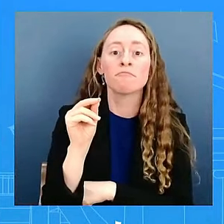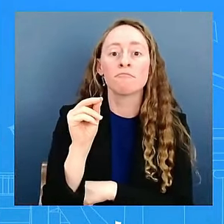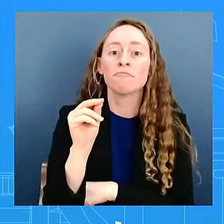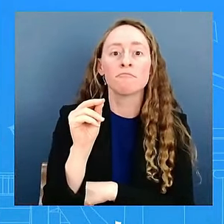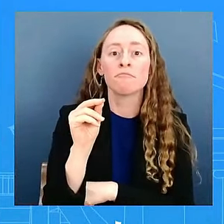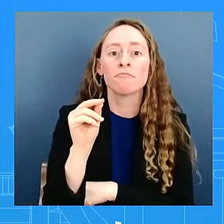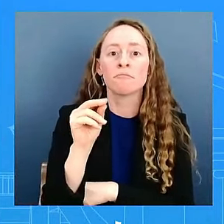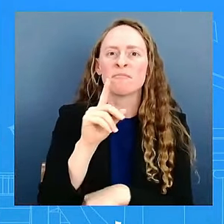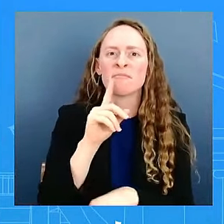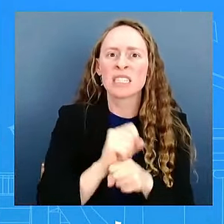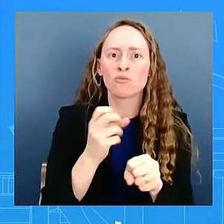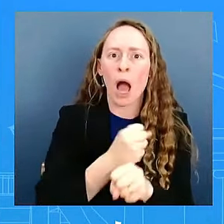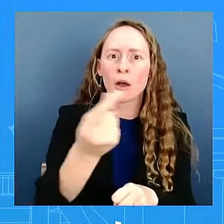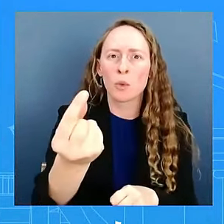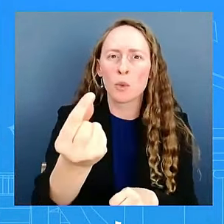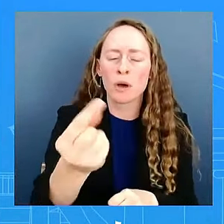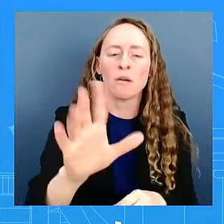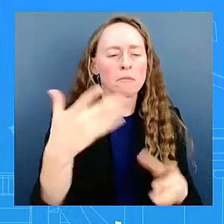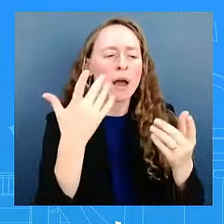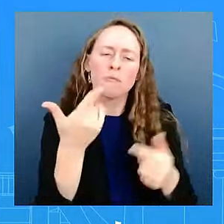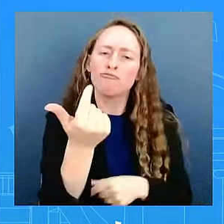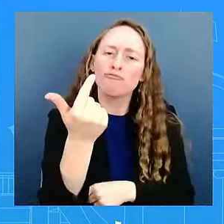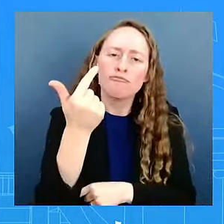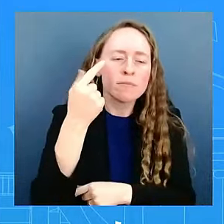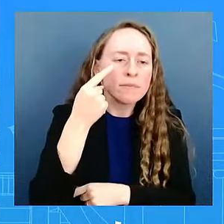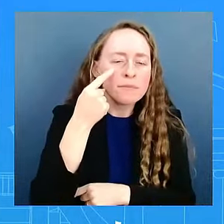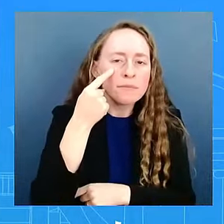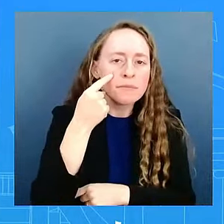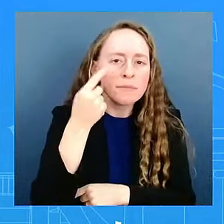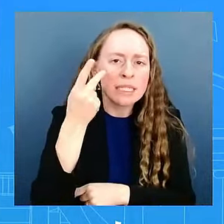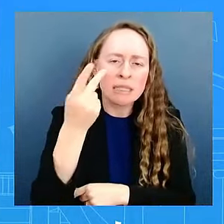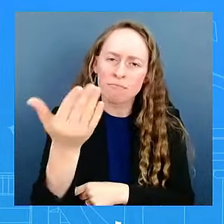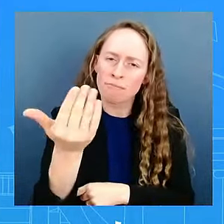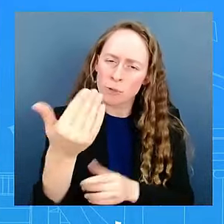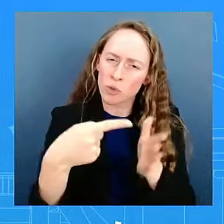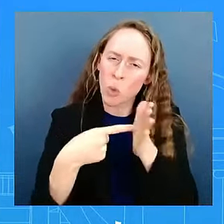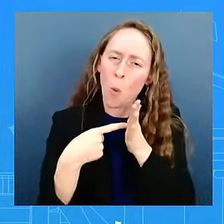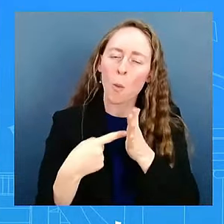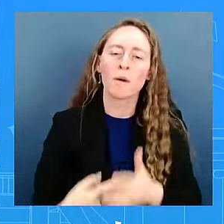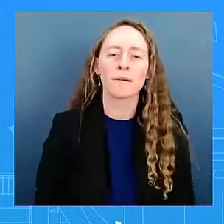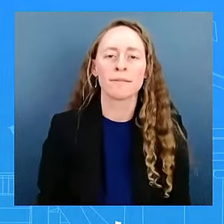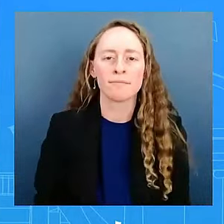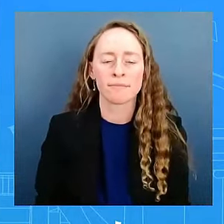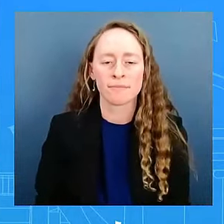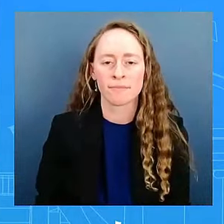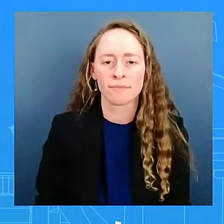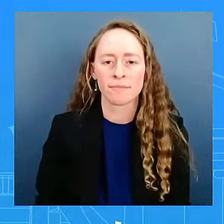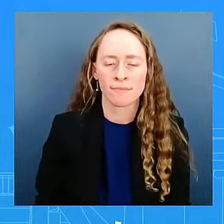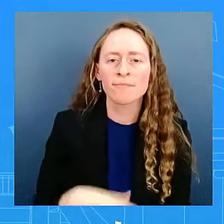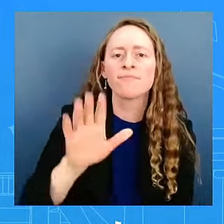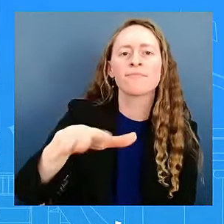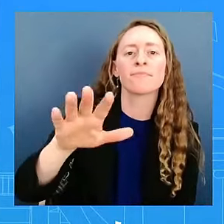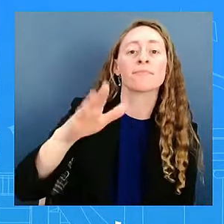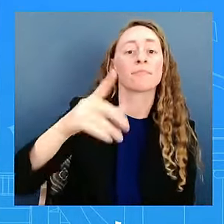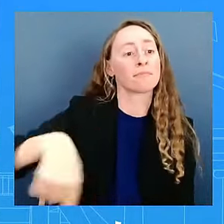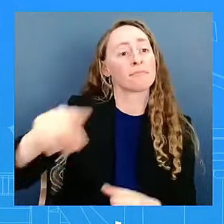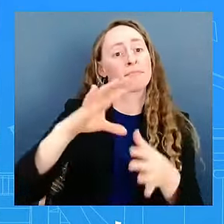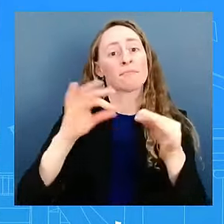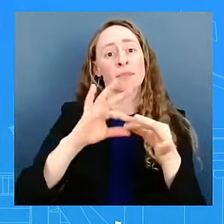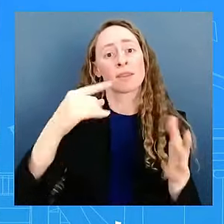John. Two questions for you. You said there's a team in the region from the U.S. You've said there are interested